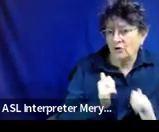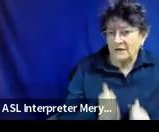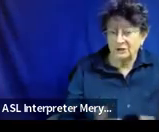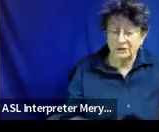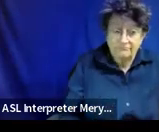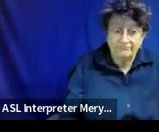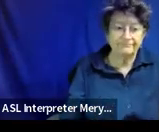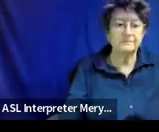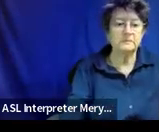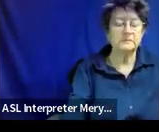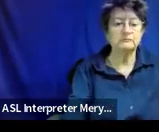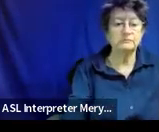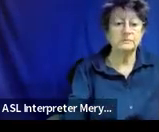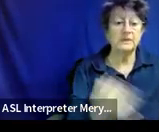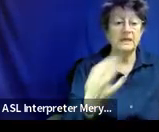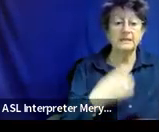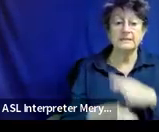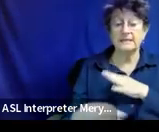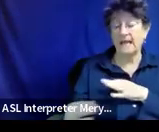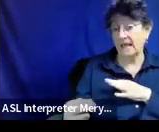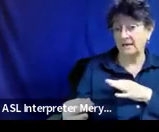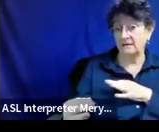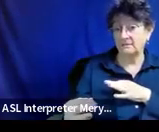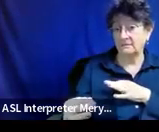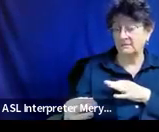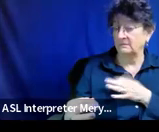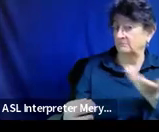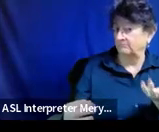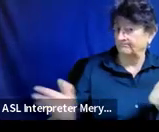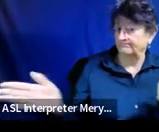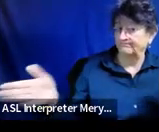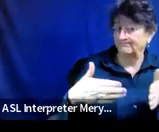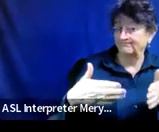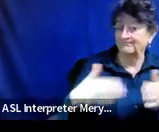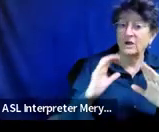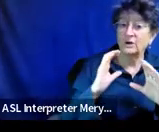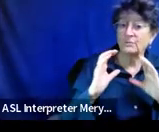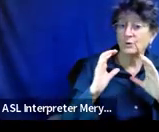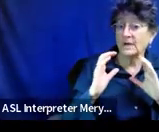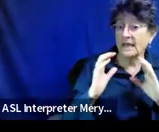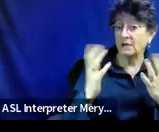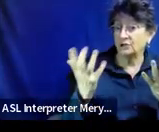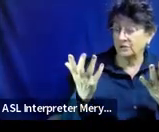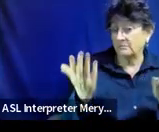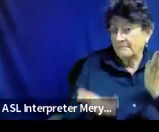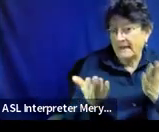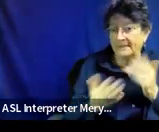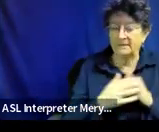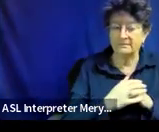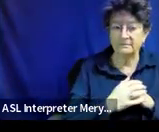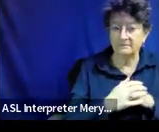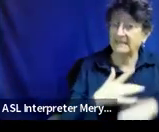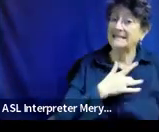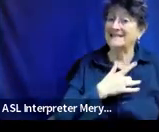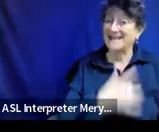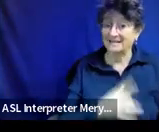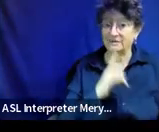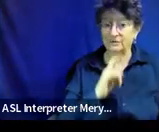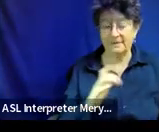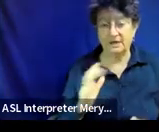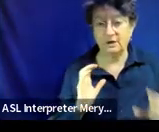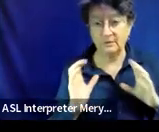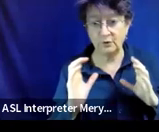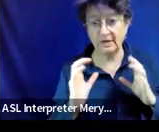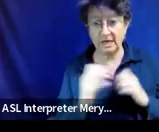So it's typically communication, right? So when